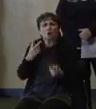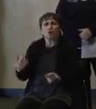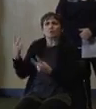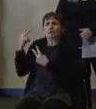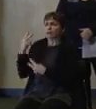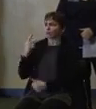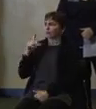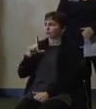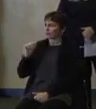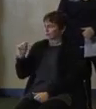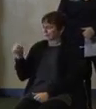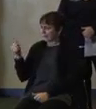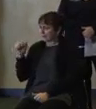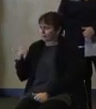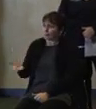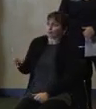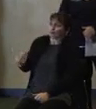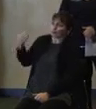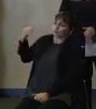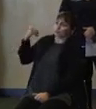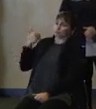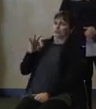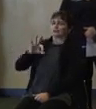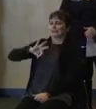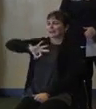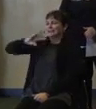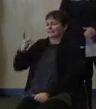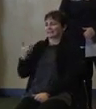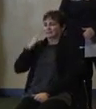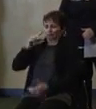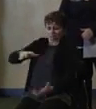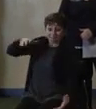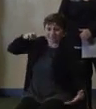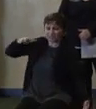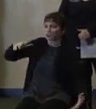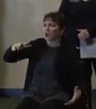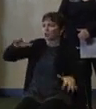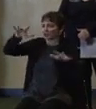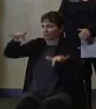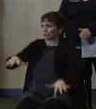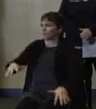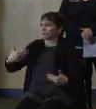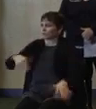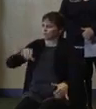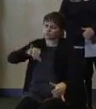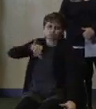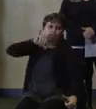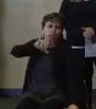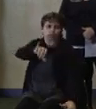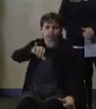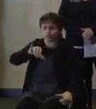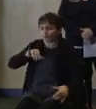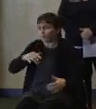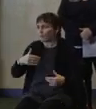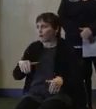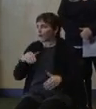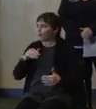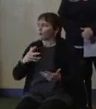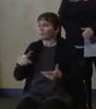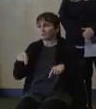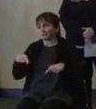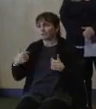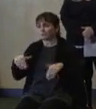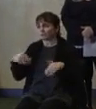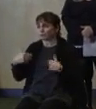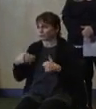1996, to get a storm with the same level of ferocity Andrews this one had. So this was a big